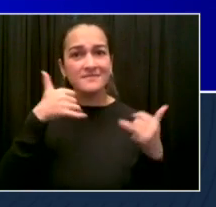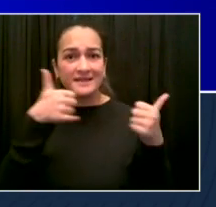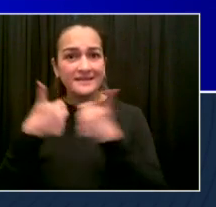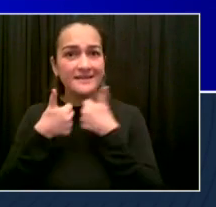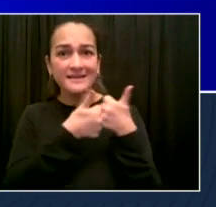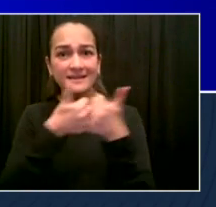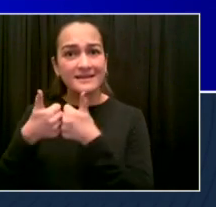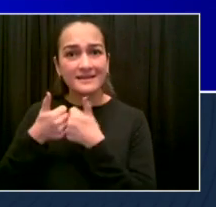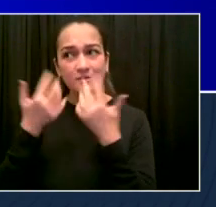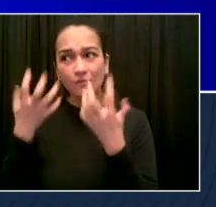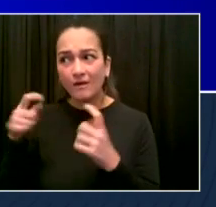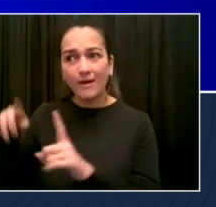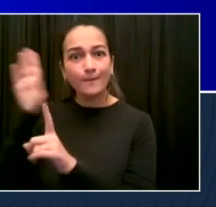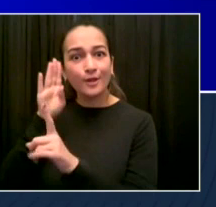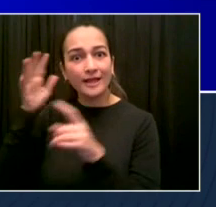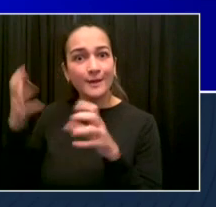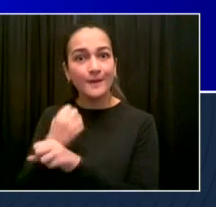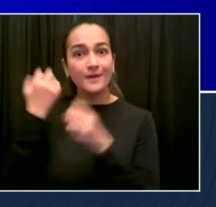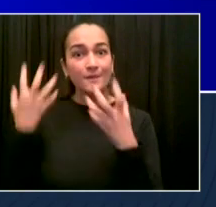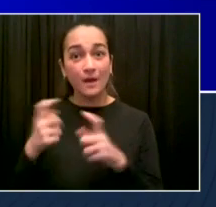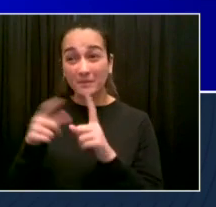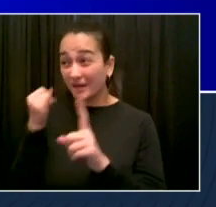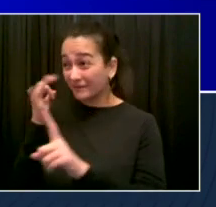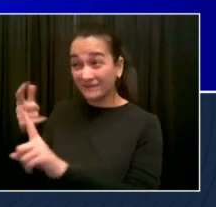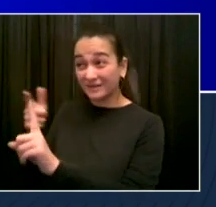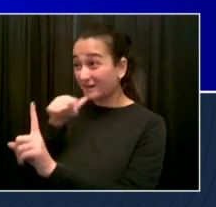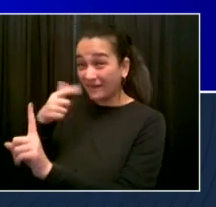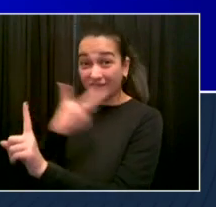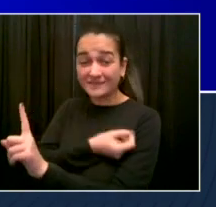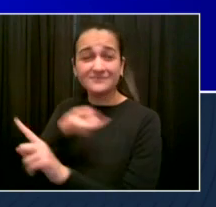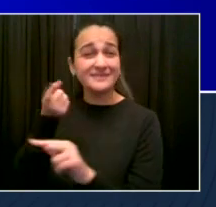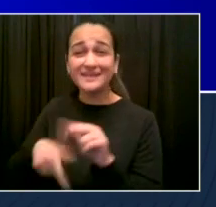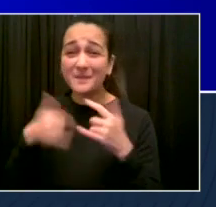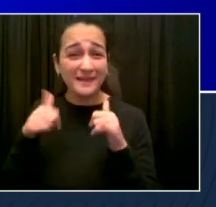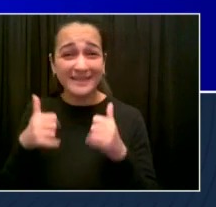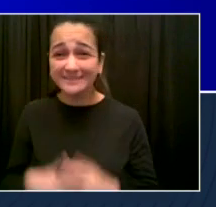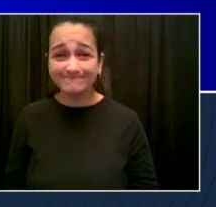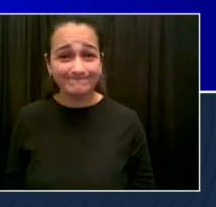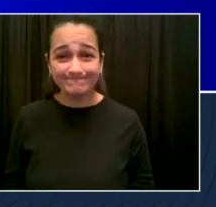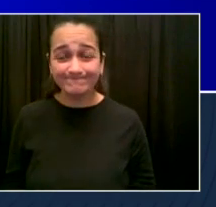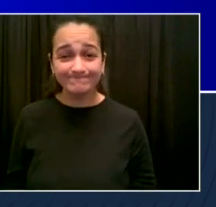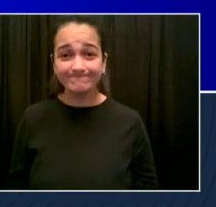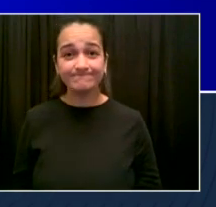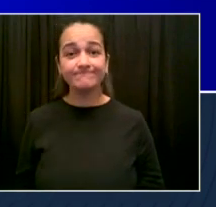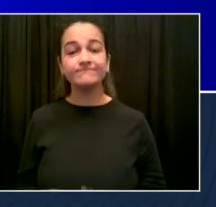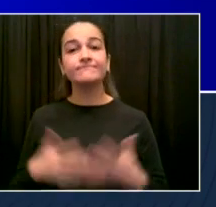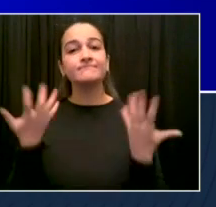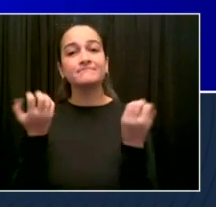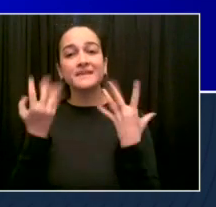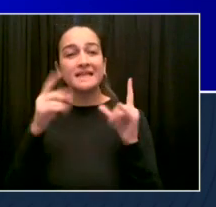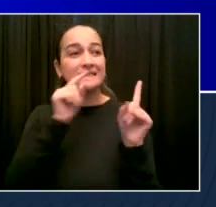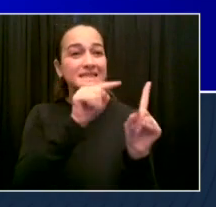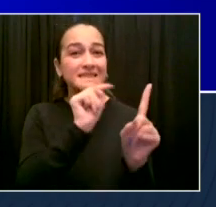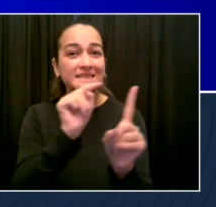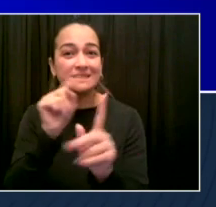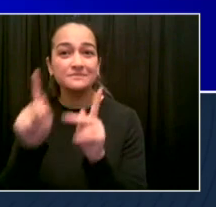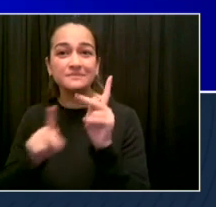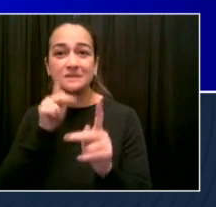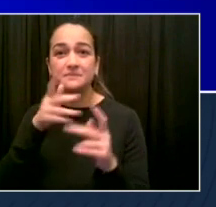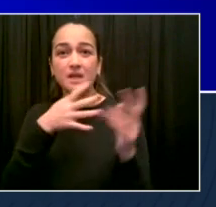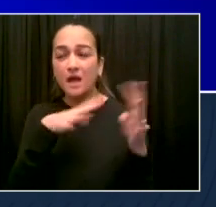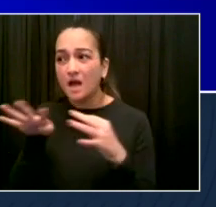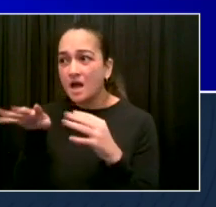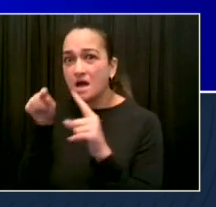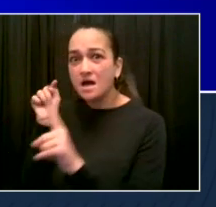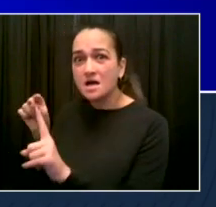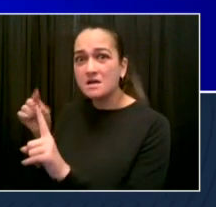in the history of the game are speaking up. So first of all, the MVP himself, Giannis, he said, and this is a quote, I